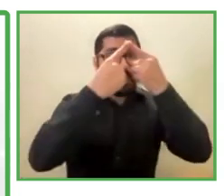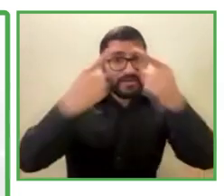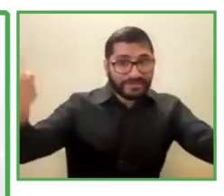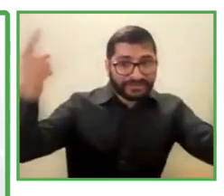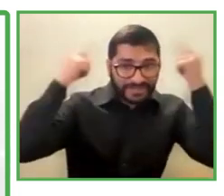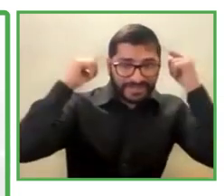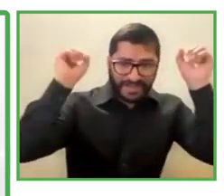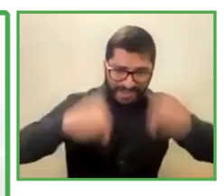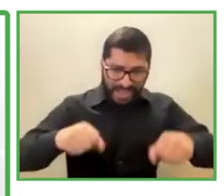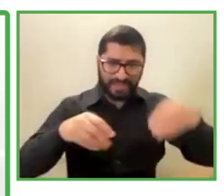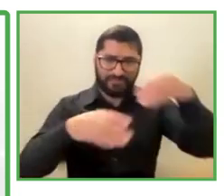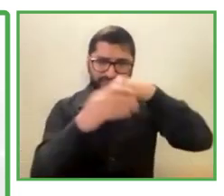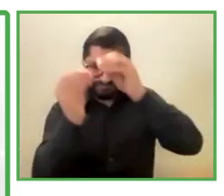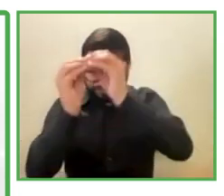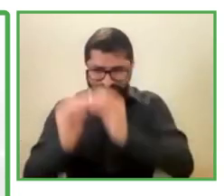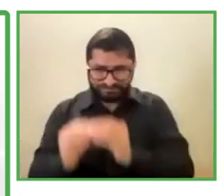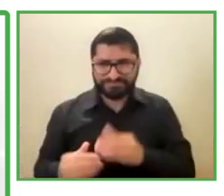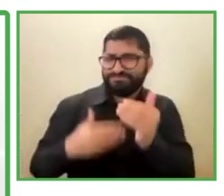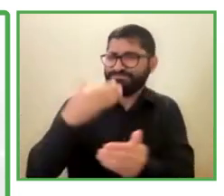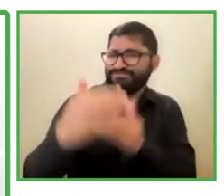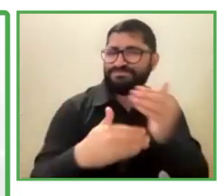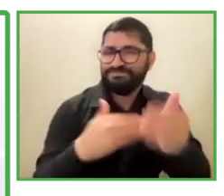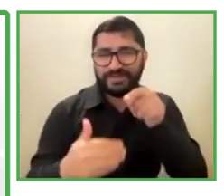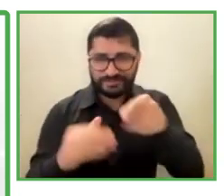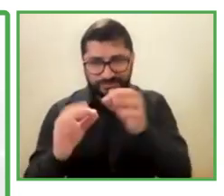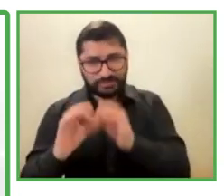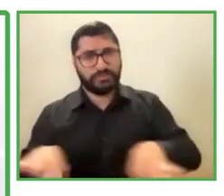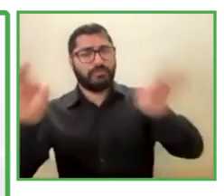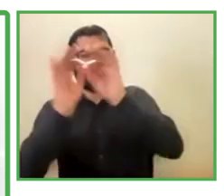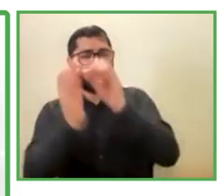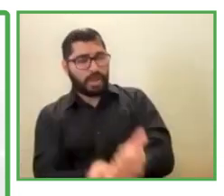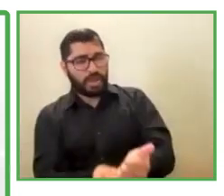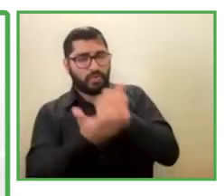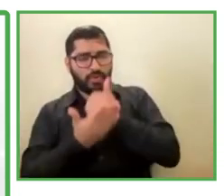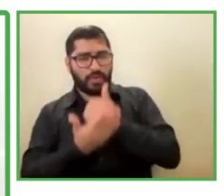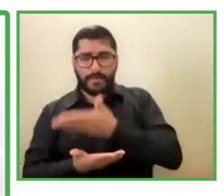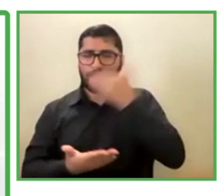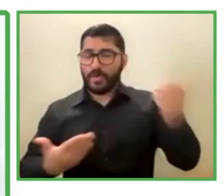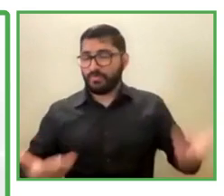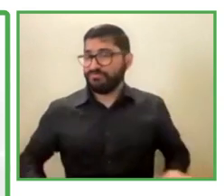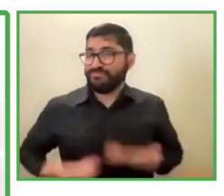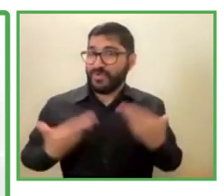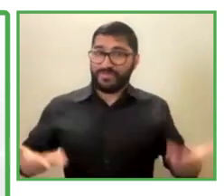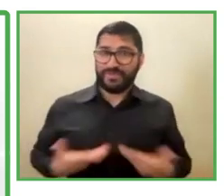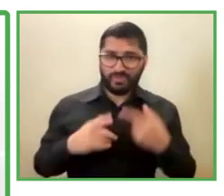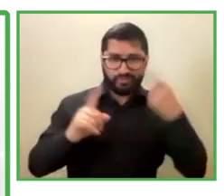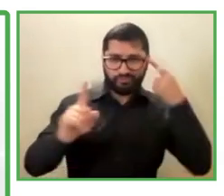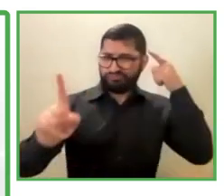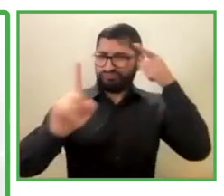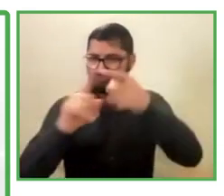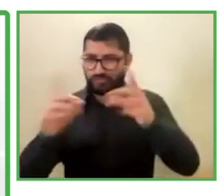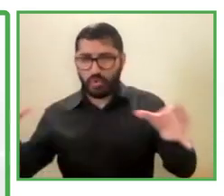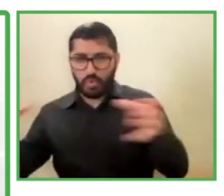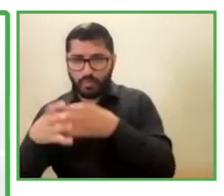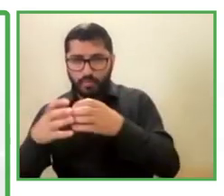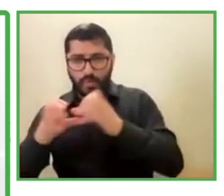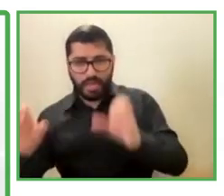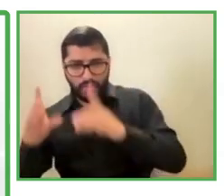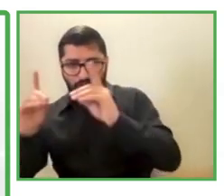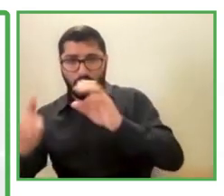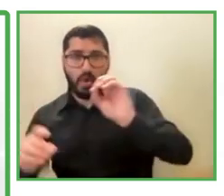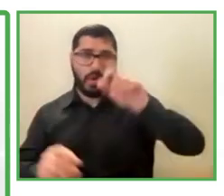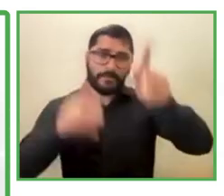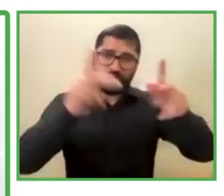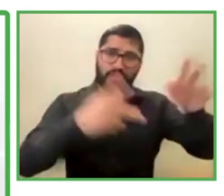chain. This is, this really helps us to motivate, not only the population, or the people with